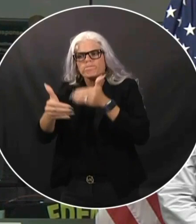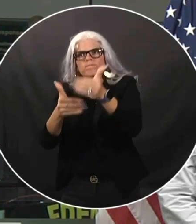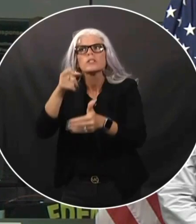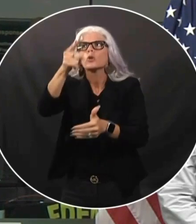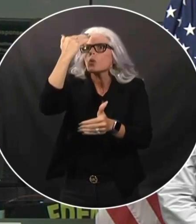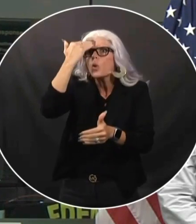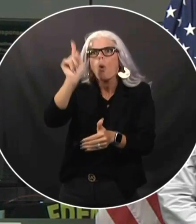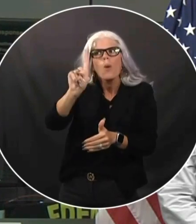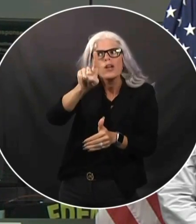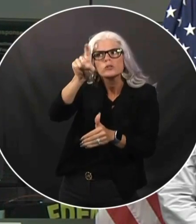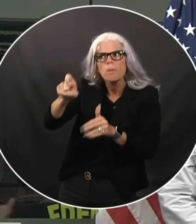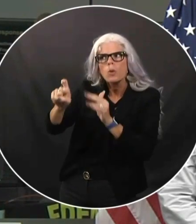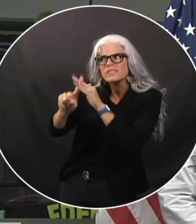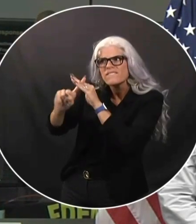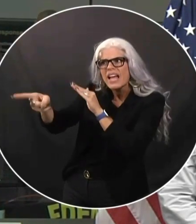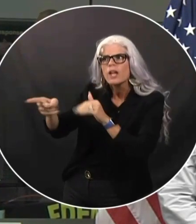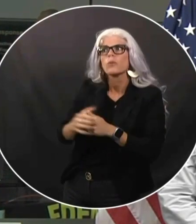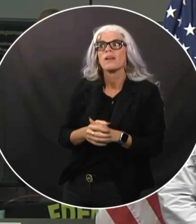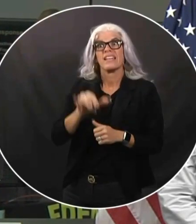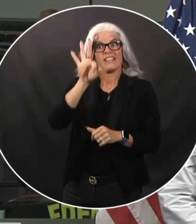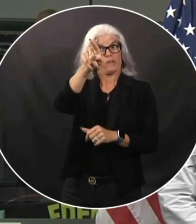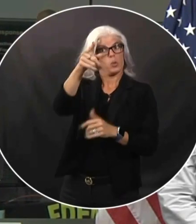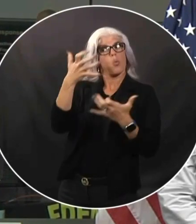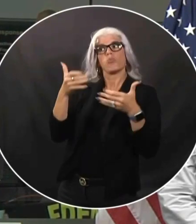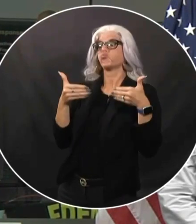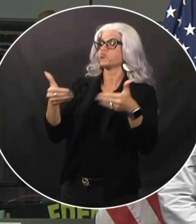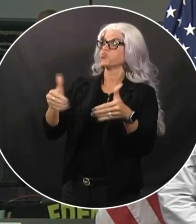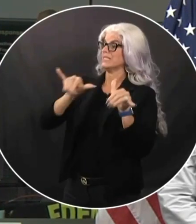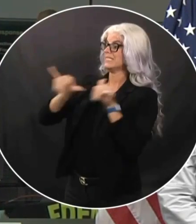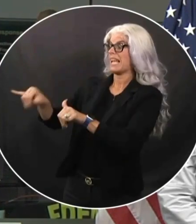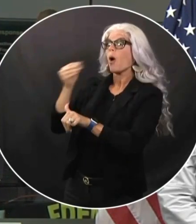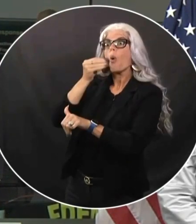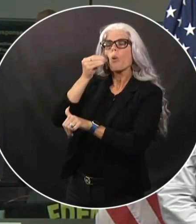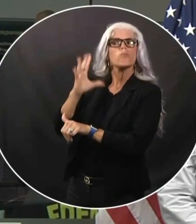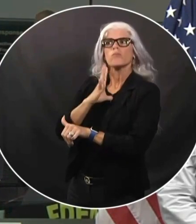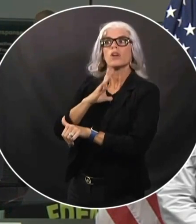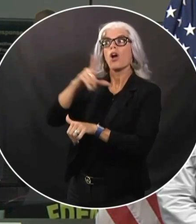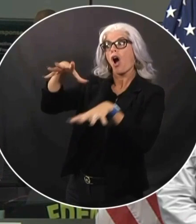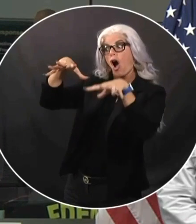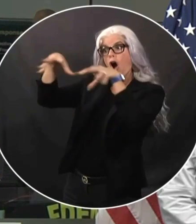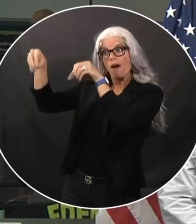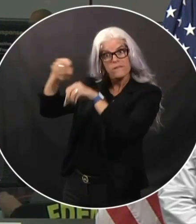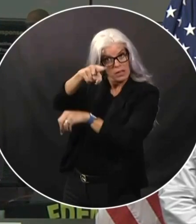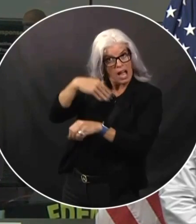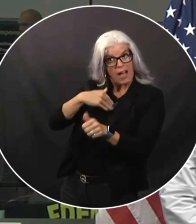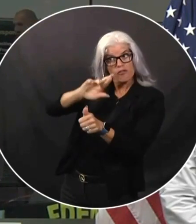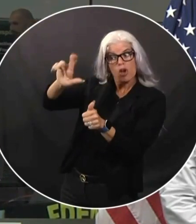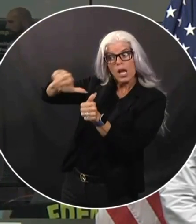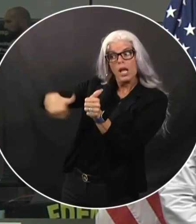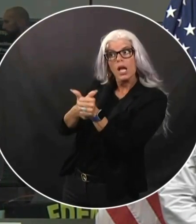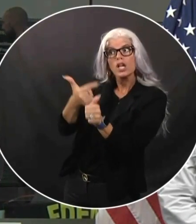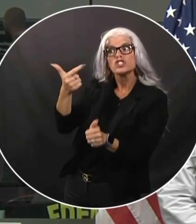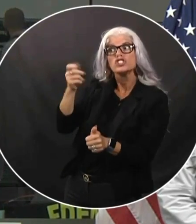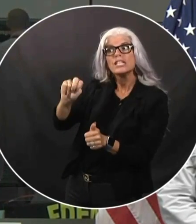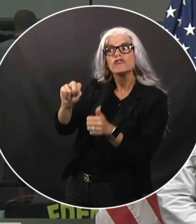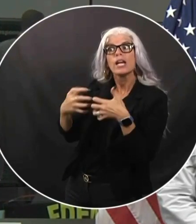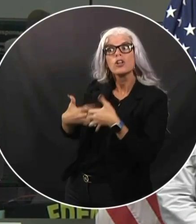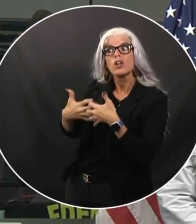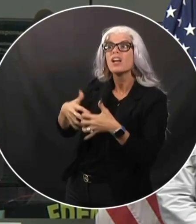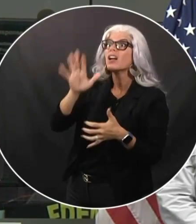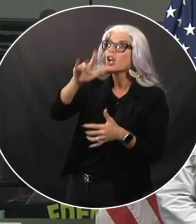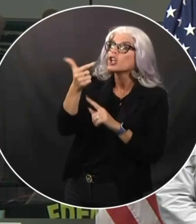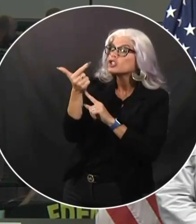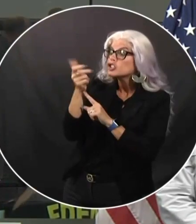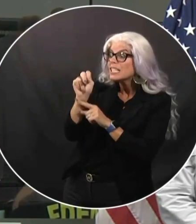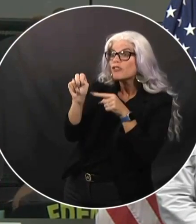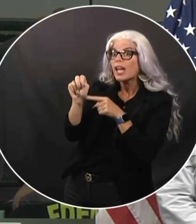going to be in your home when the power goes out and you have one of the generators, just understand those generators must be operated outside the home.